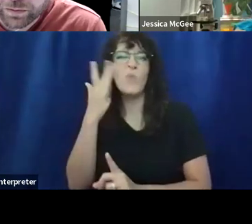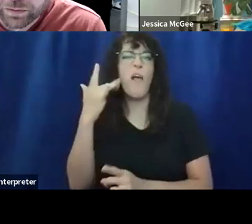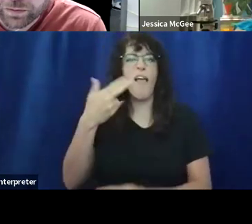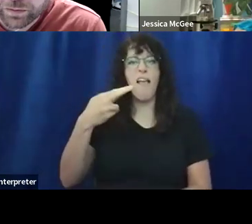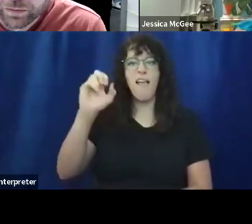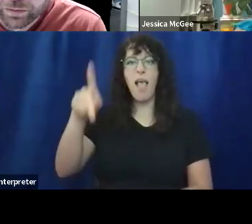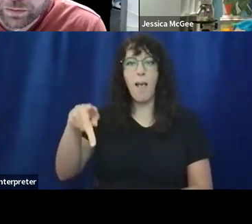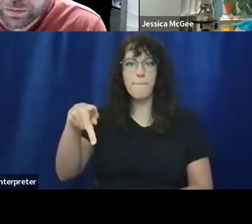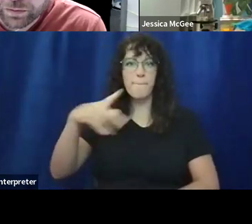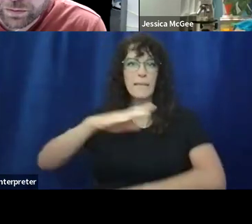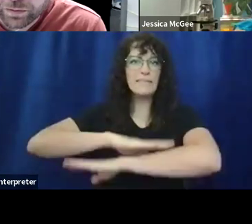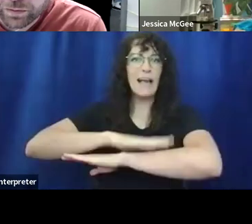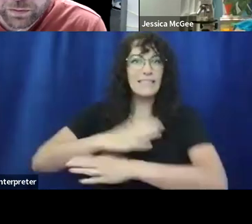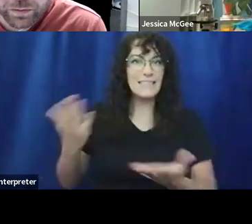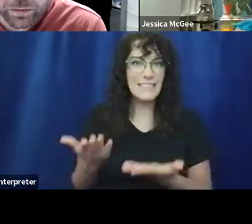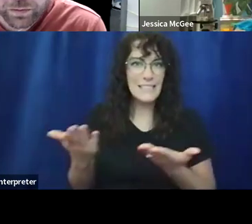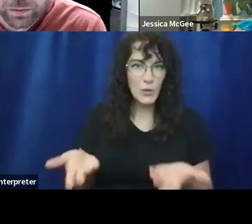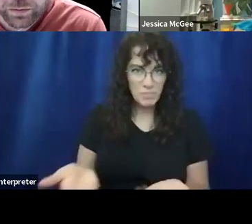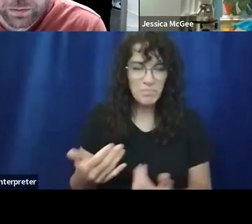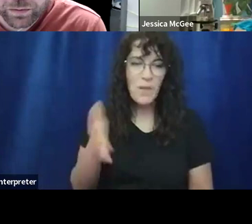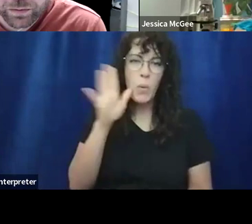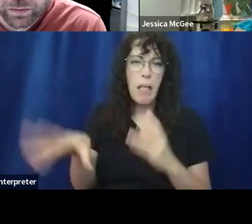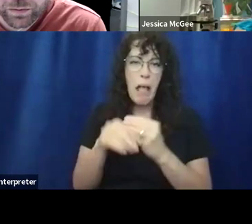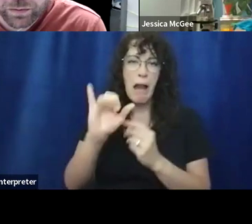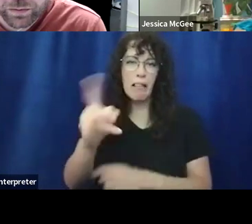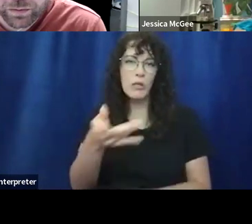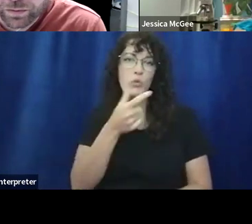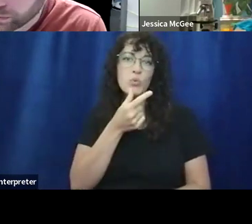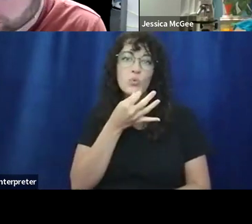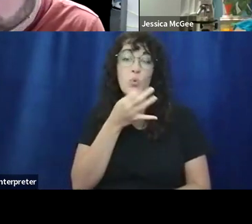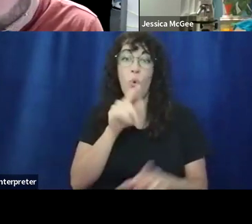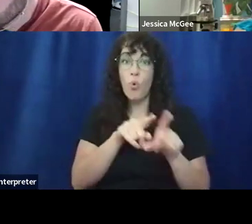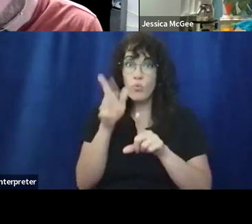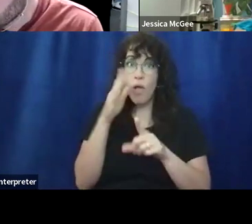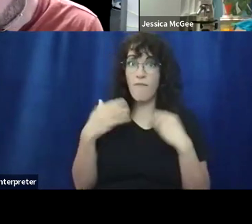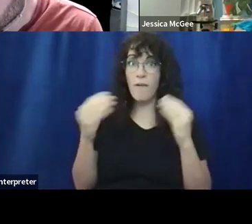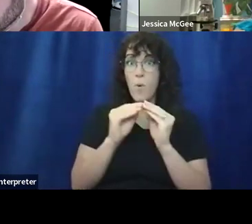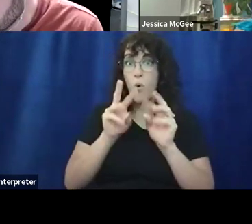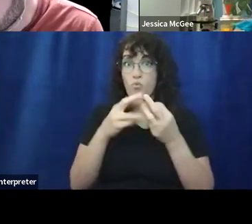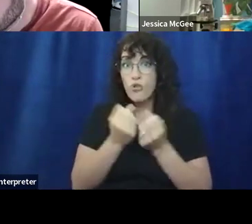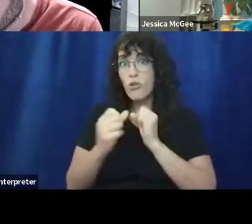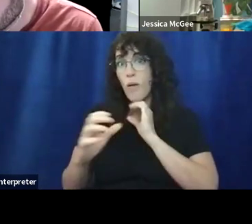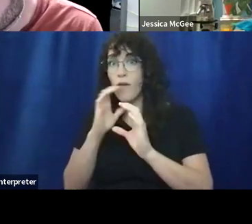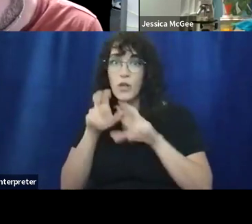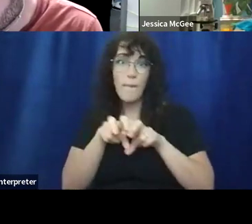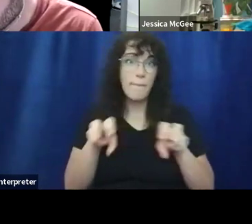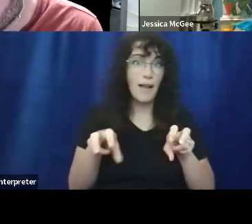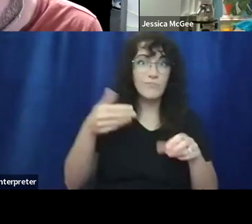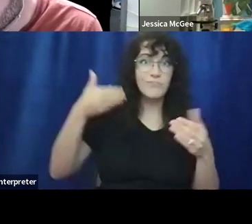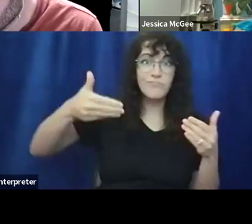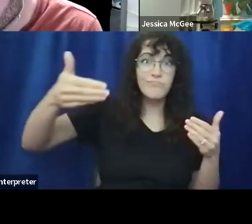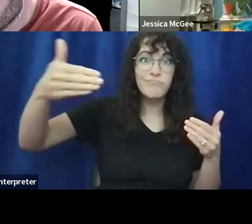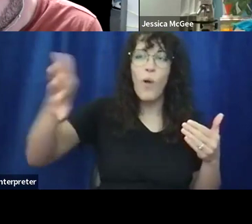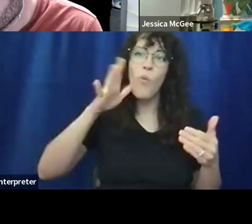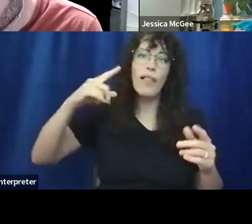I'll drop a link to that in just a second. I also want to plug that we have more conversations and workshops and panels where you can hear from